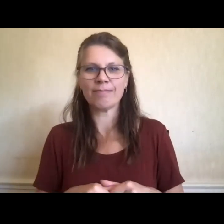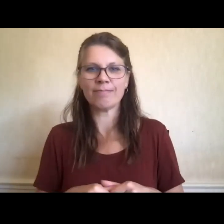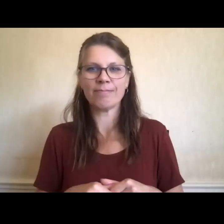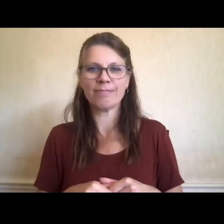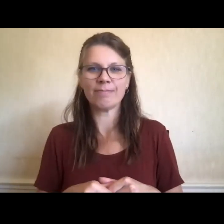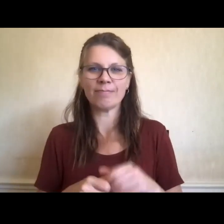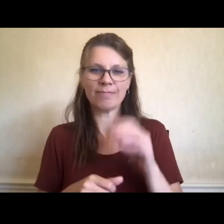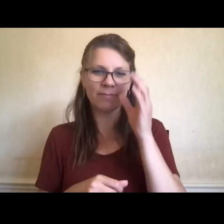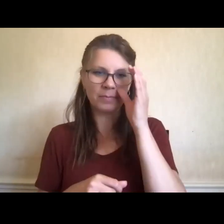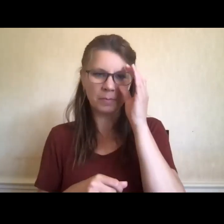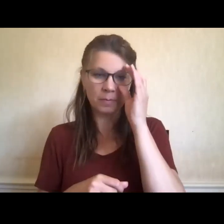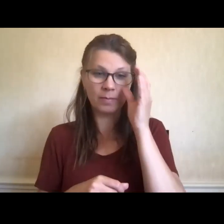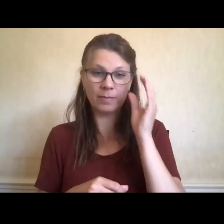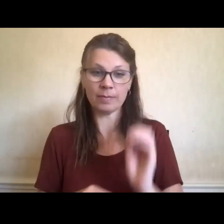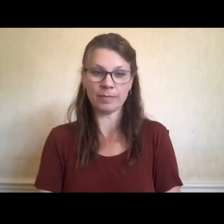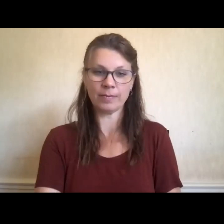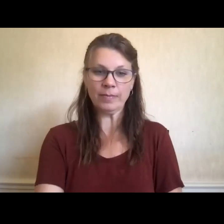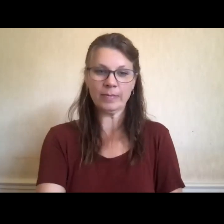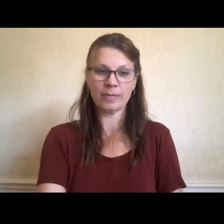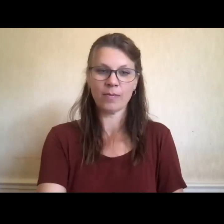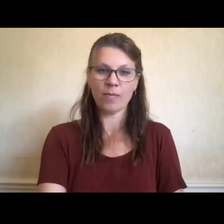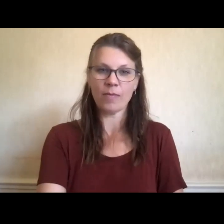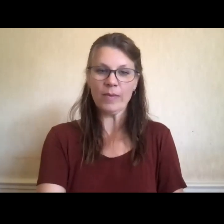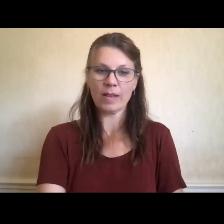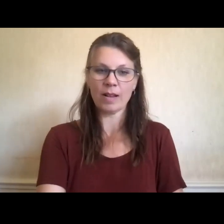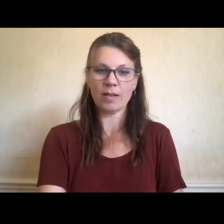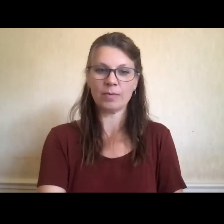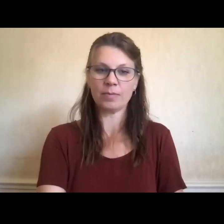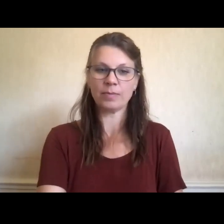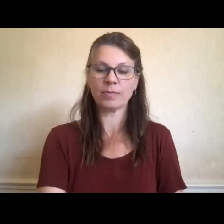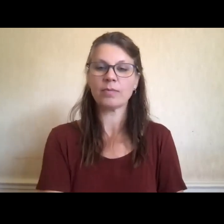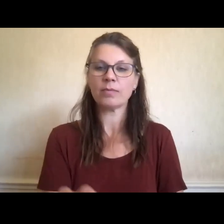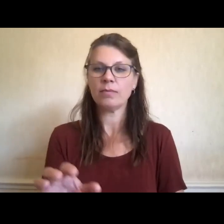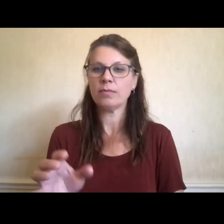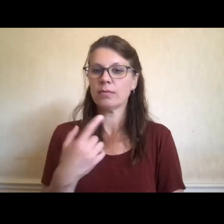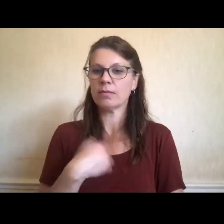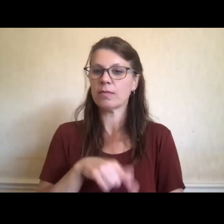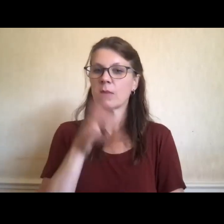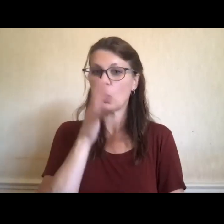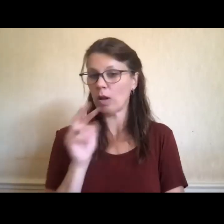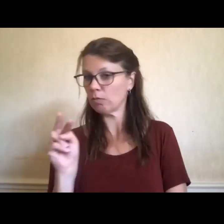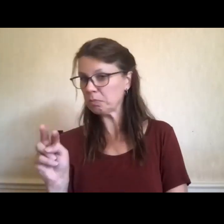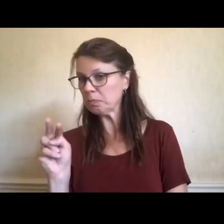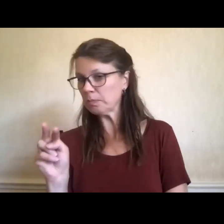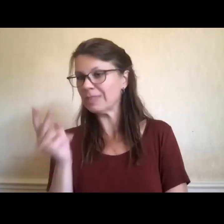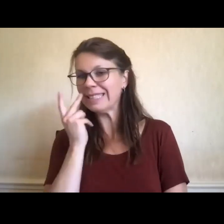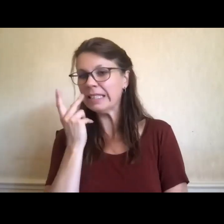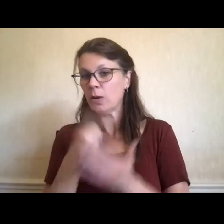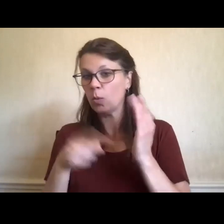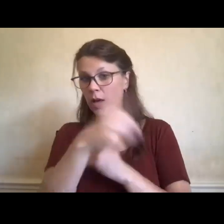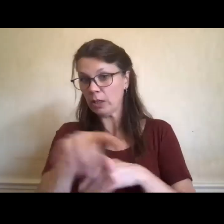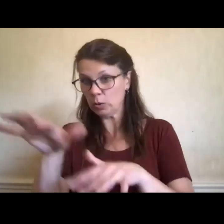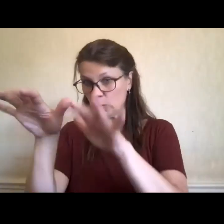for folks. And we will be addressing them as we go on. So please feel free to reach out to us